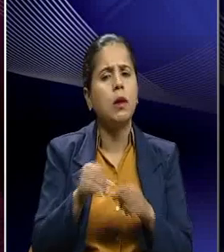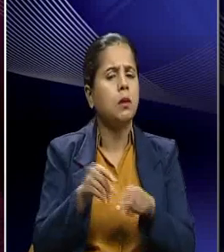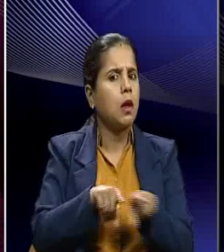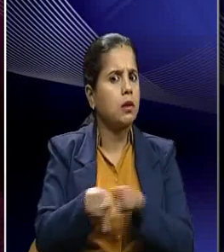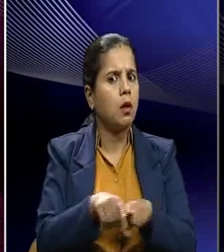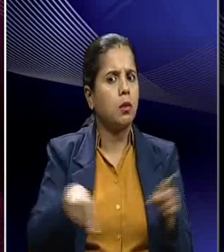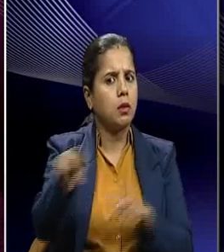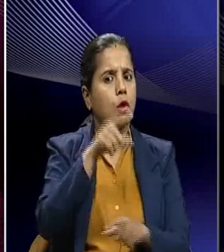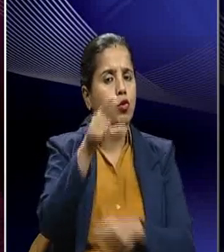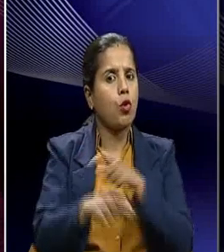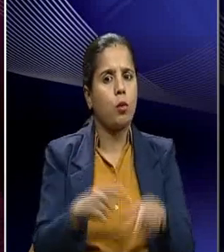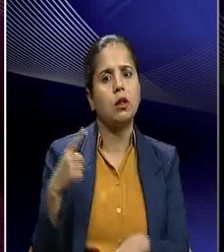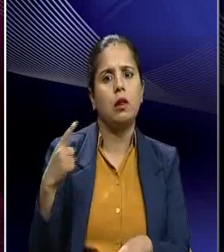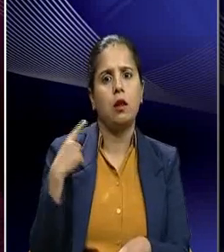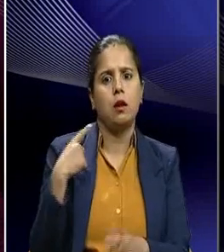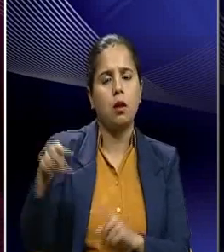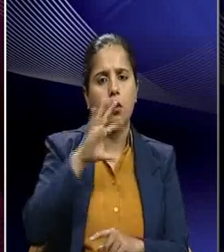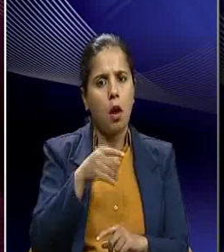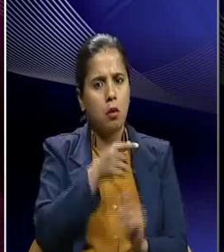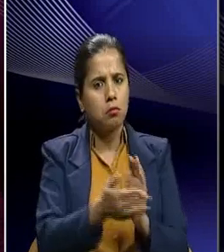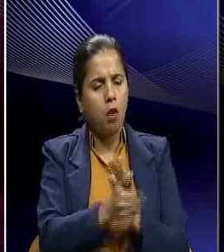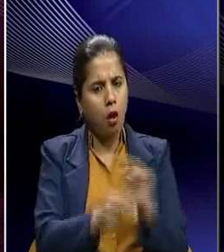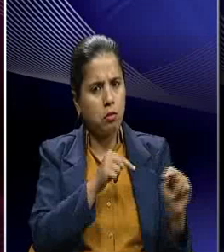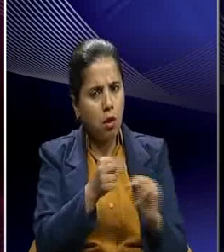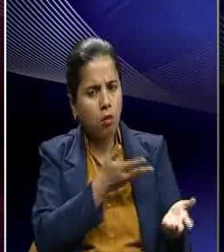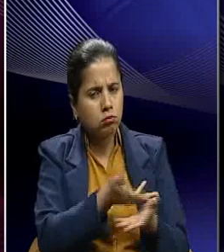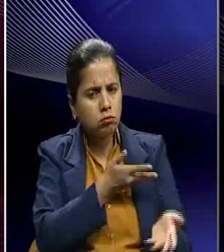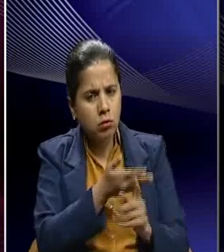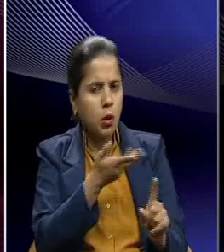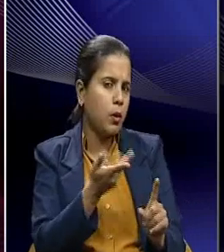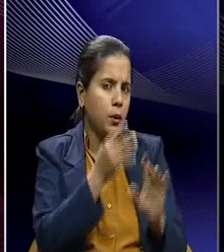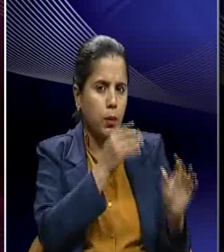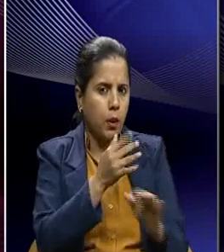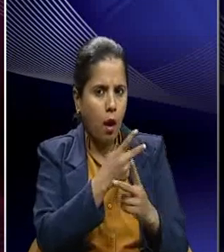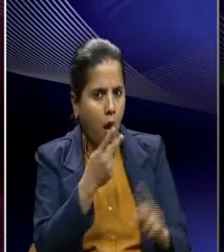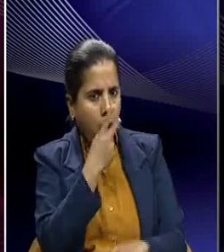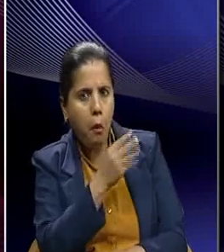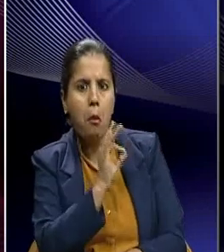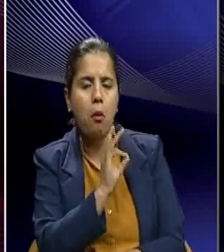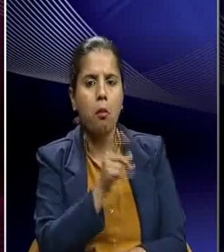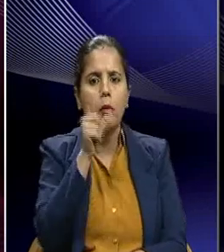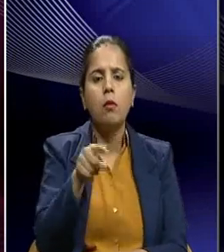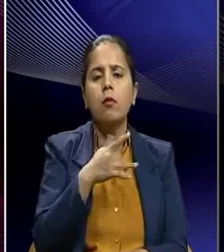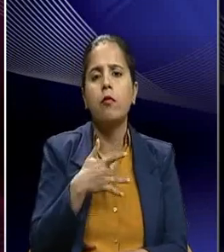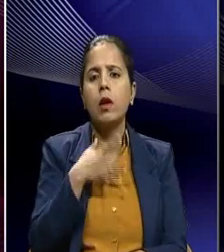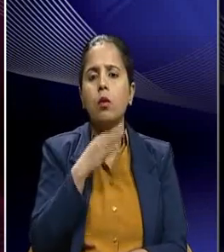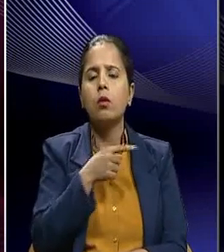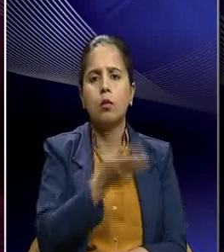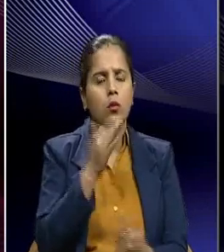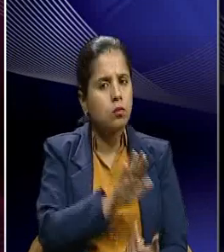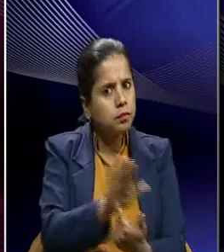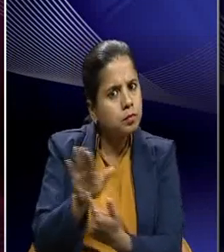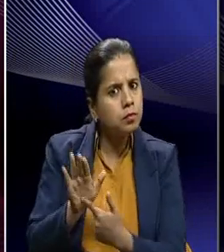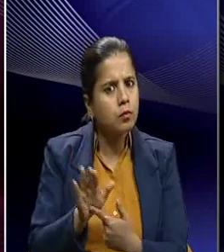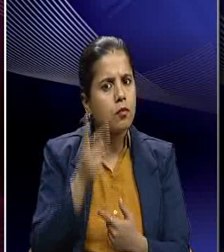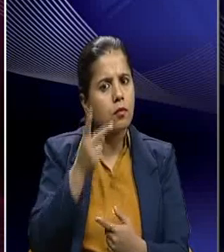for the corporate leaders for his negotiating skills which were reflected or rather became more very manifest while the